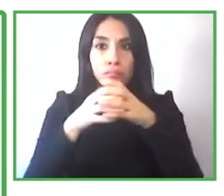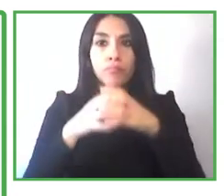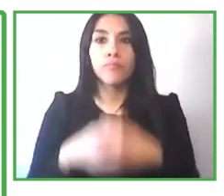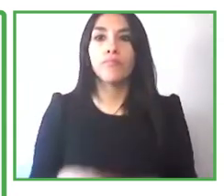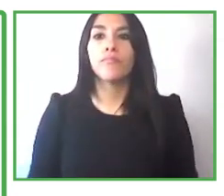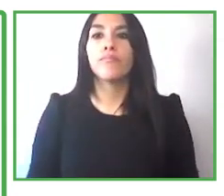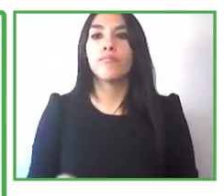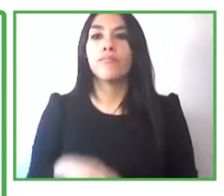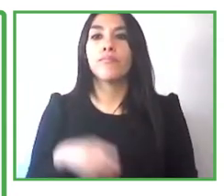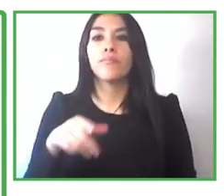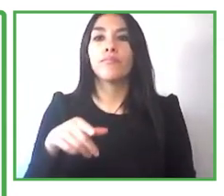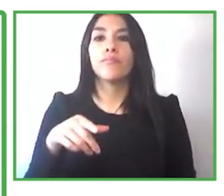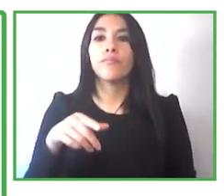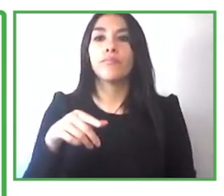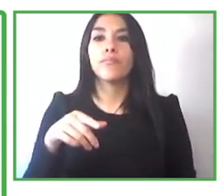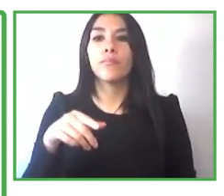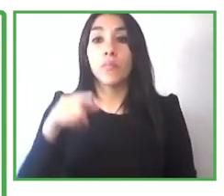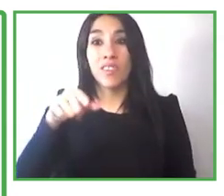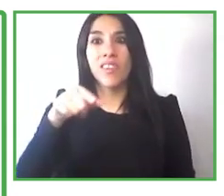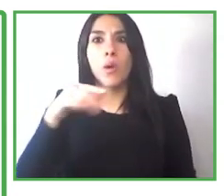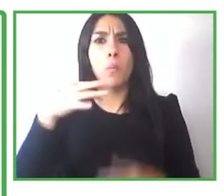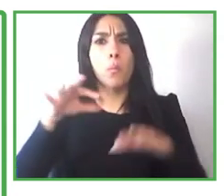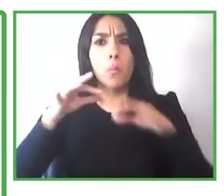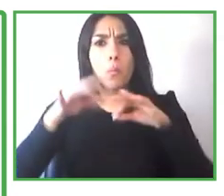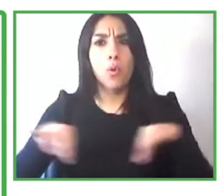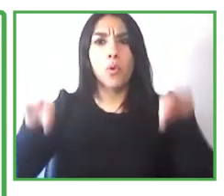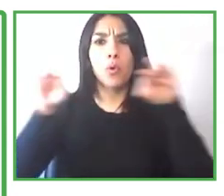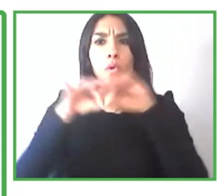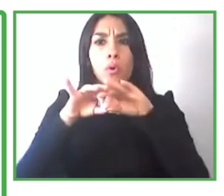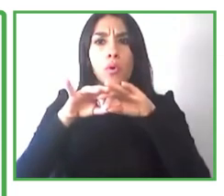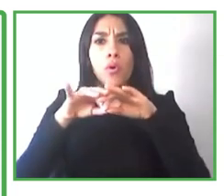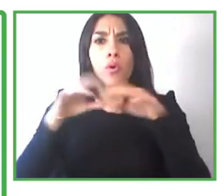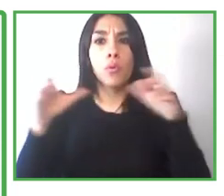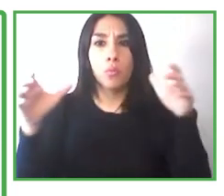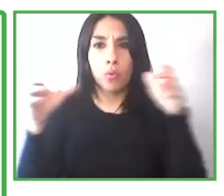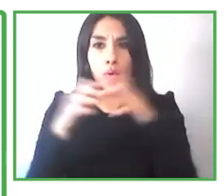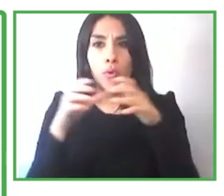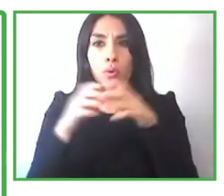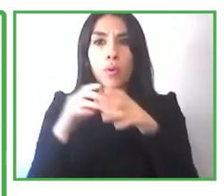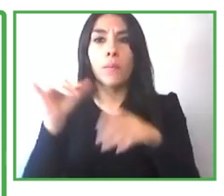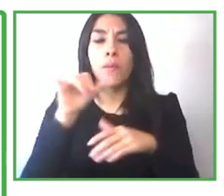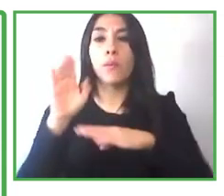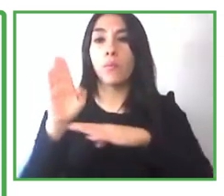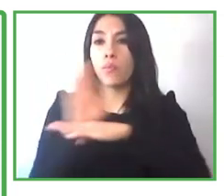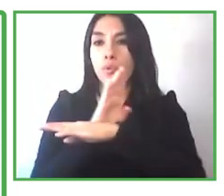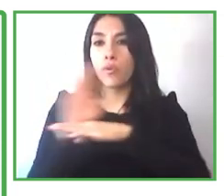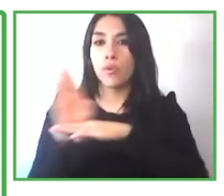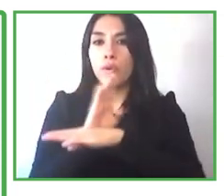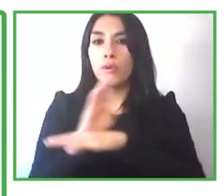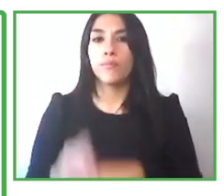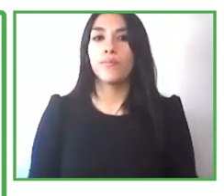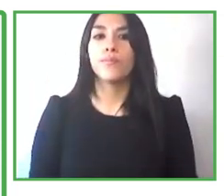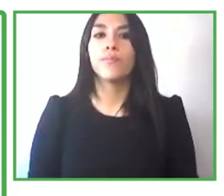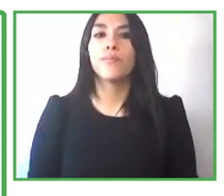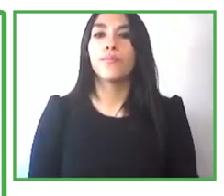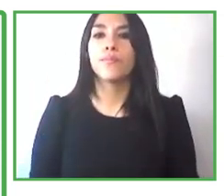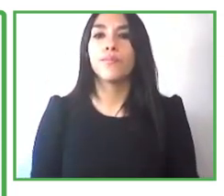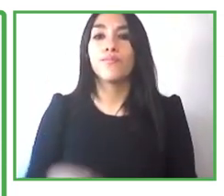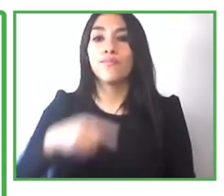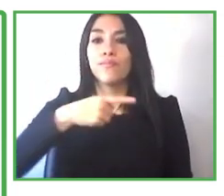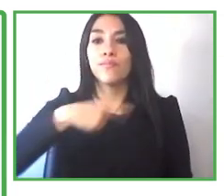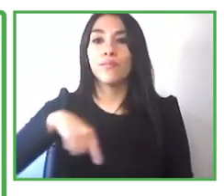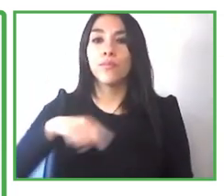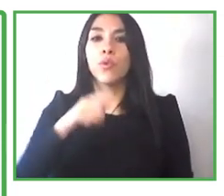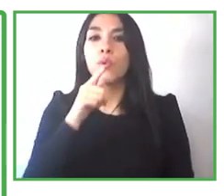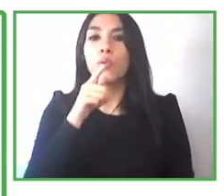the company so we are we are lucky that we have an occupational therapy team within the tcpid and